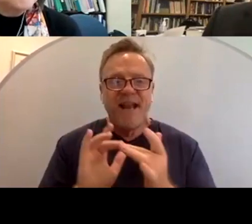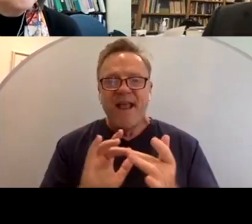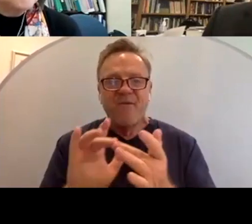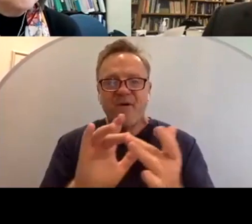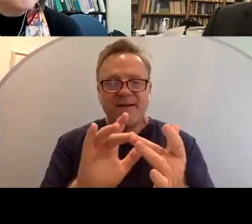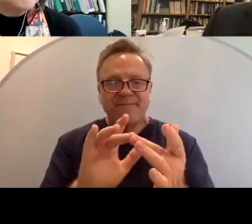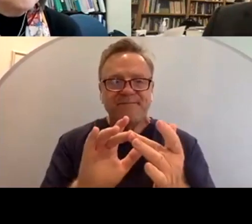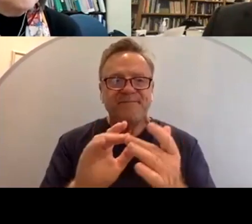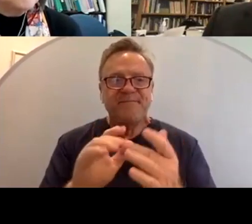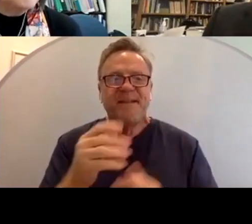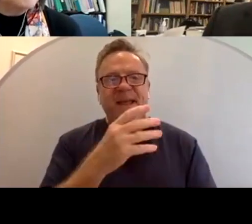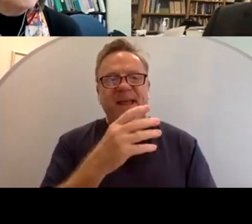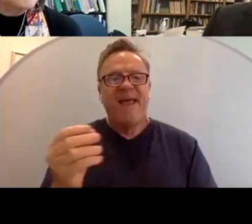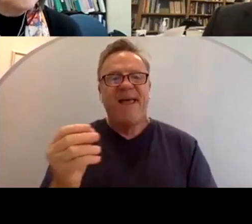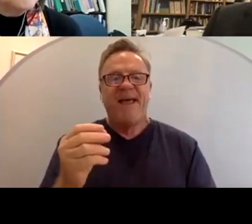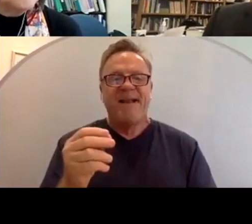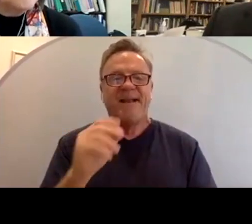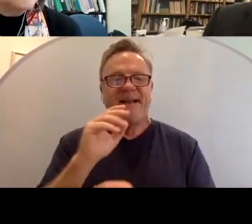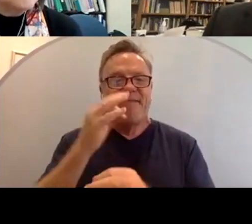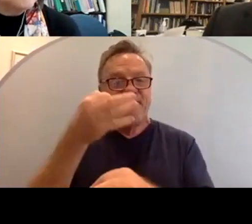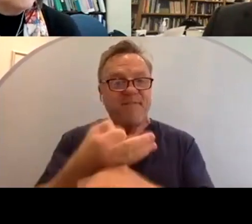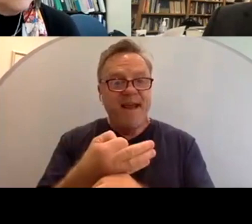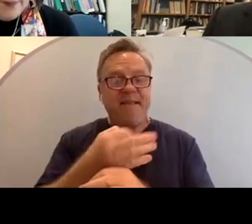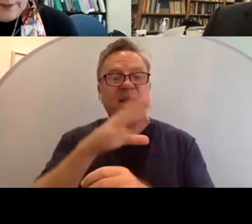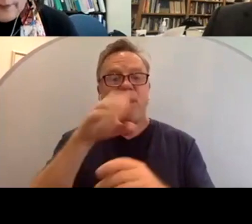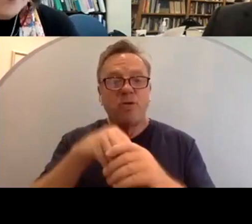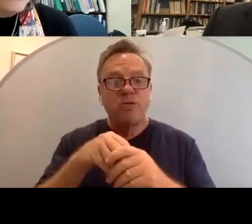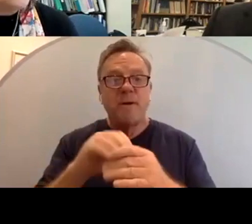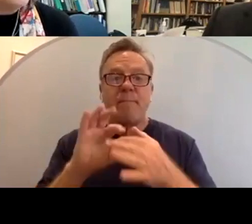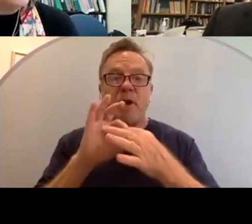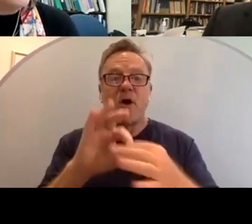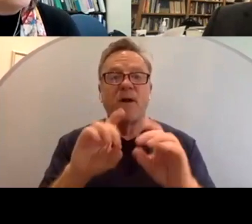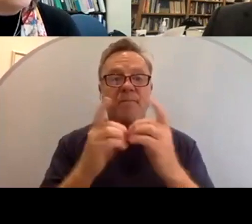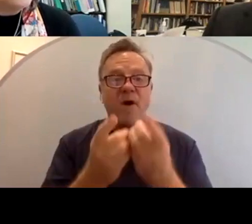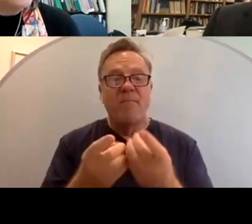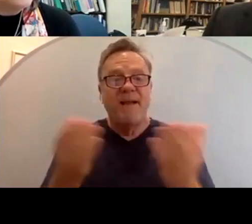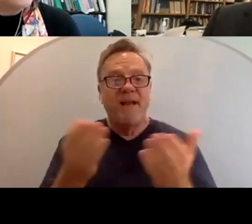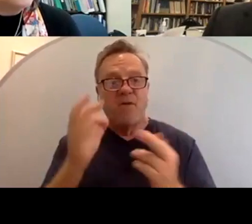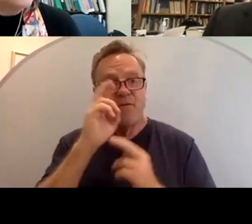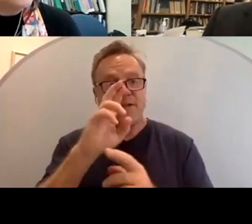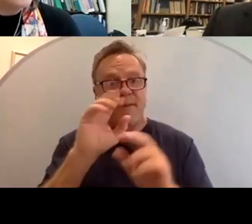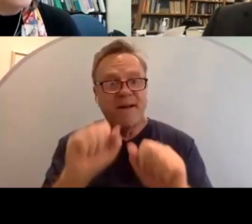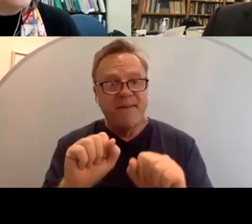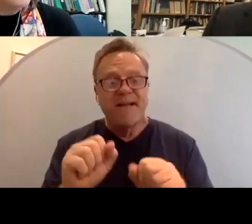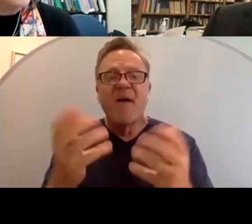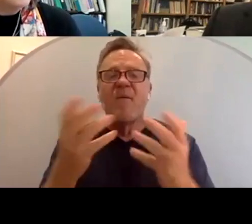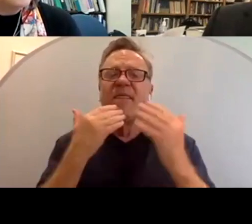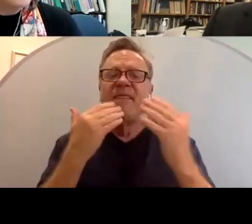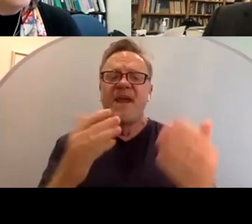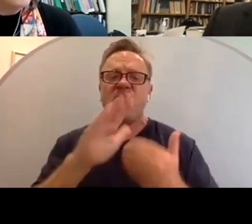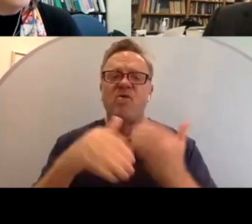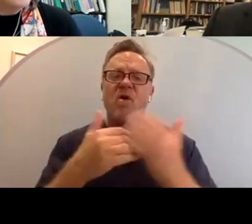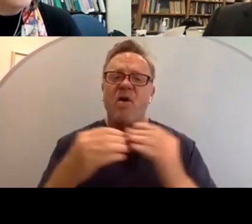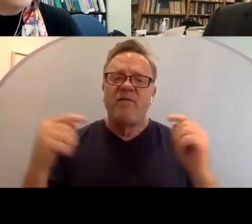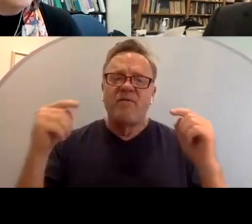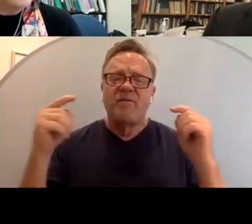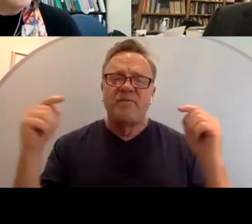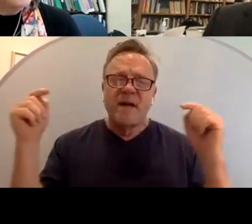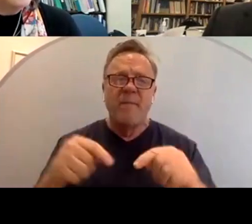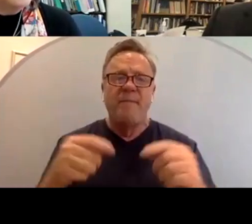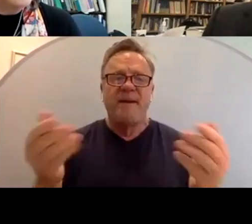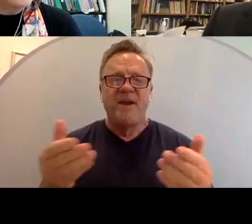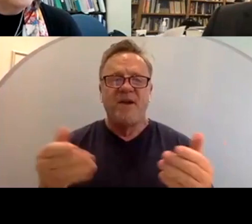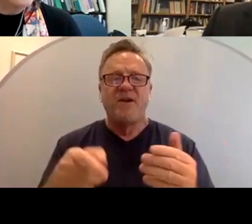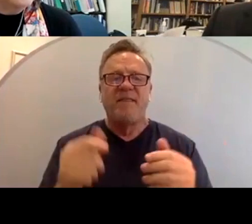and the Faith Inclusion and Belonging Department at RespectAbility, I want to thank you all for attending the webinar series.